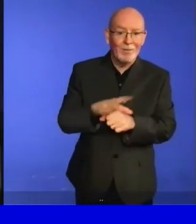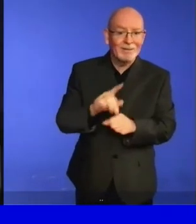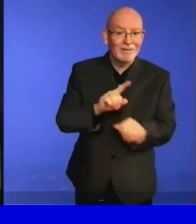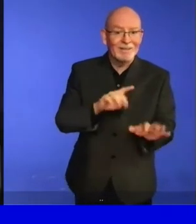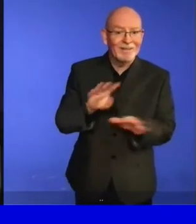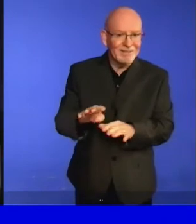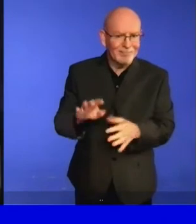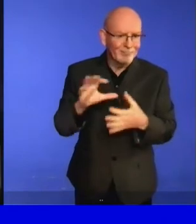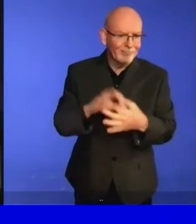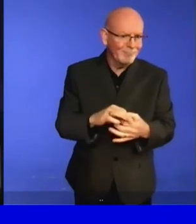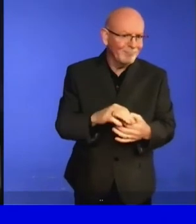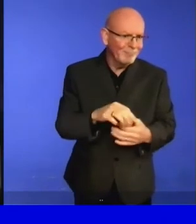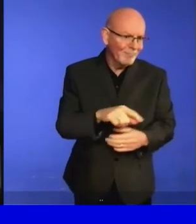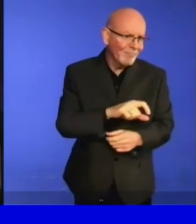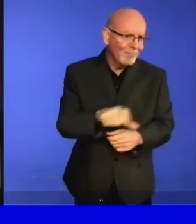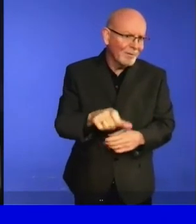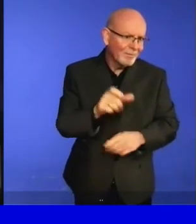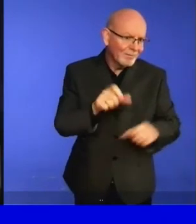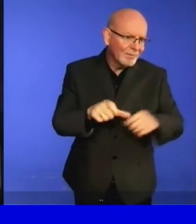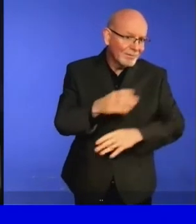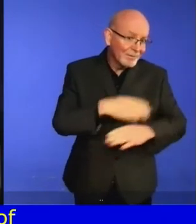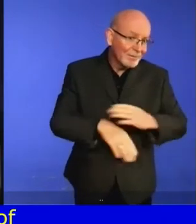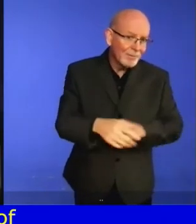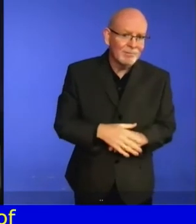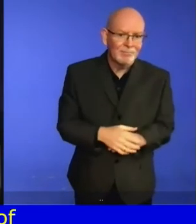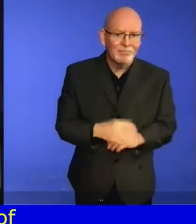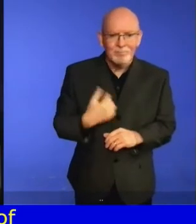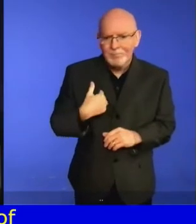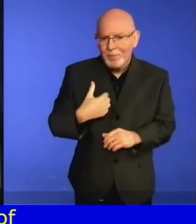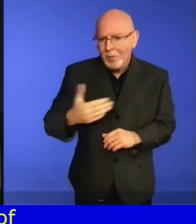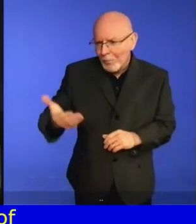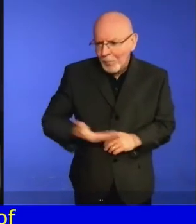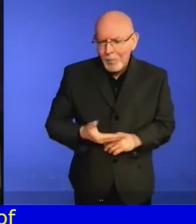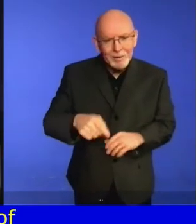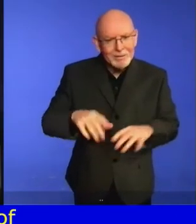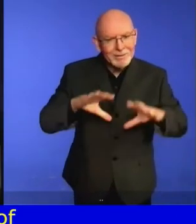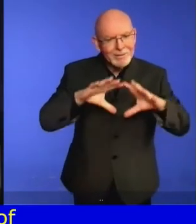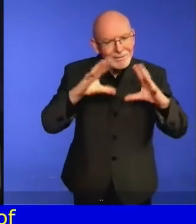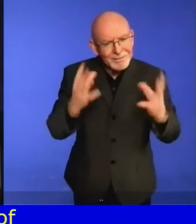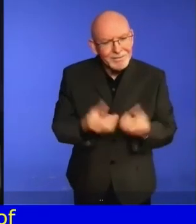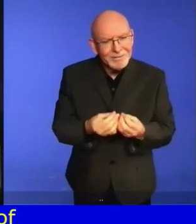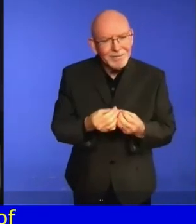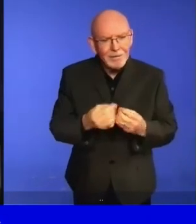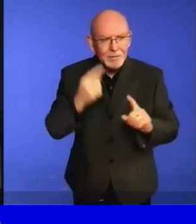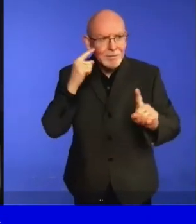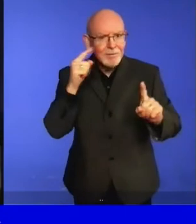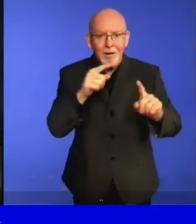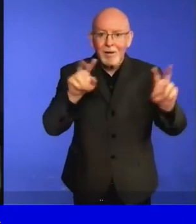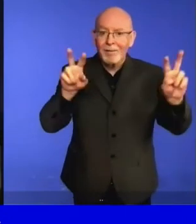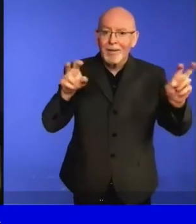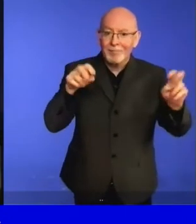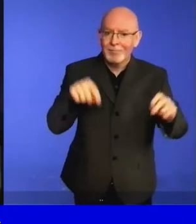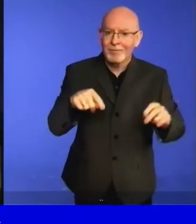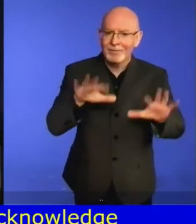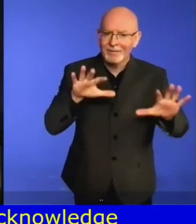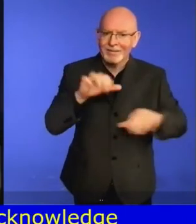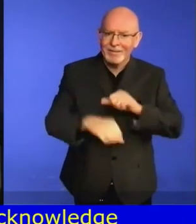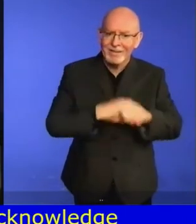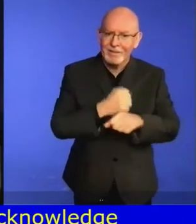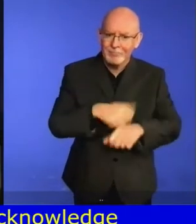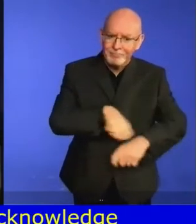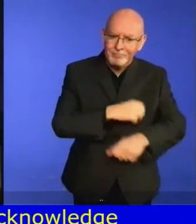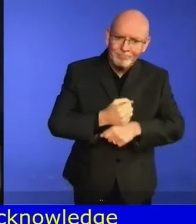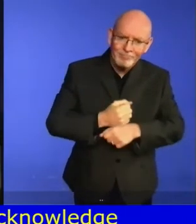acknowledge the positive measures adopted globally to implement the Convention on the Rights of Persons with Disabilities and the